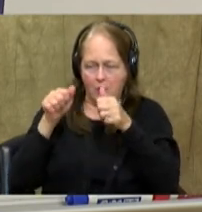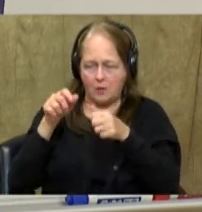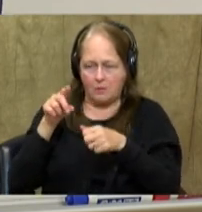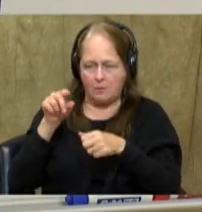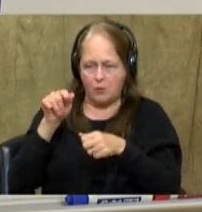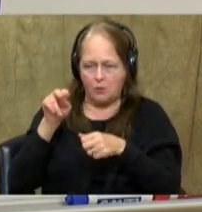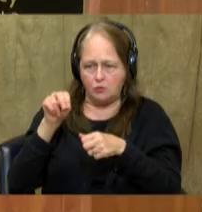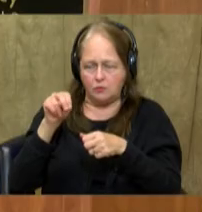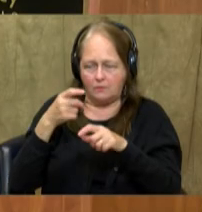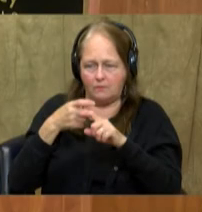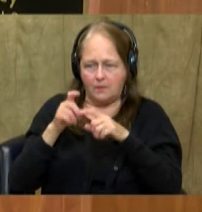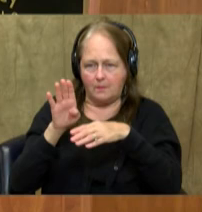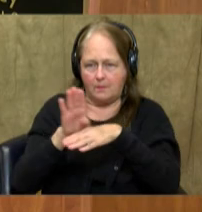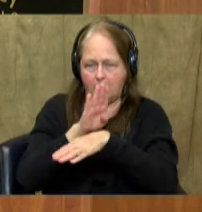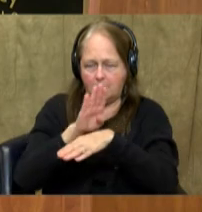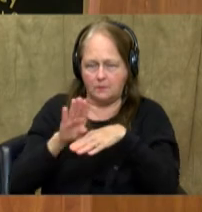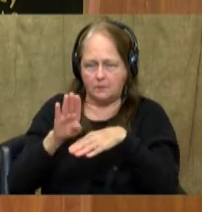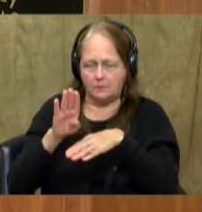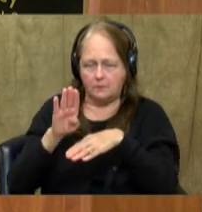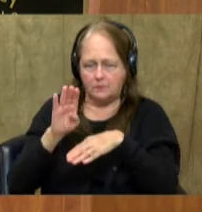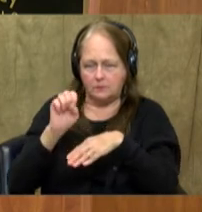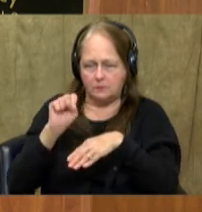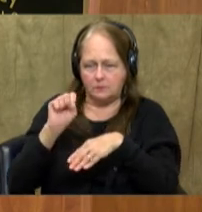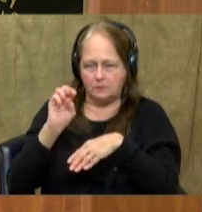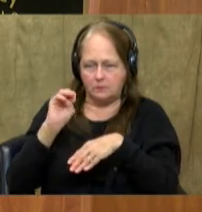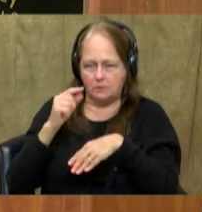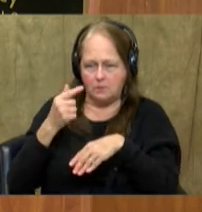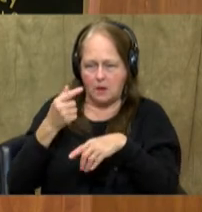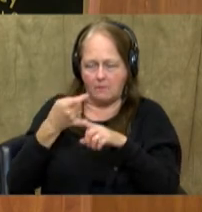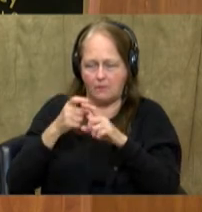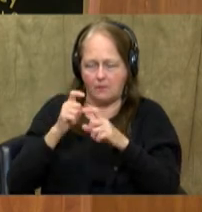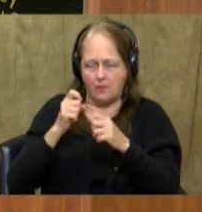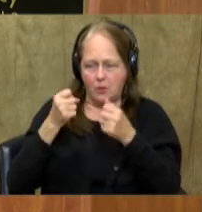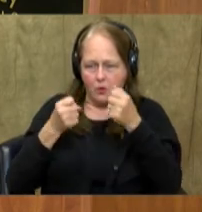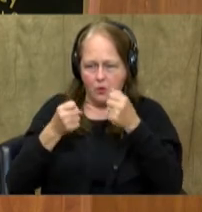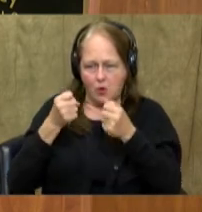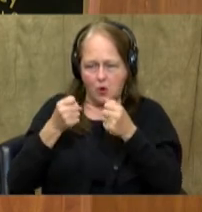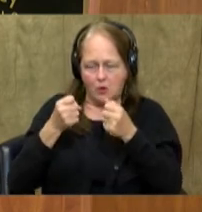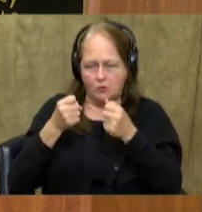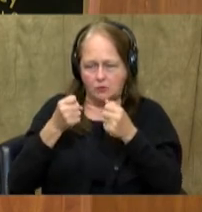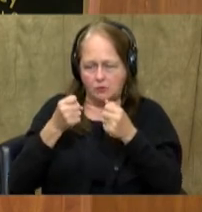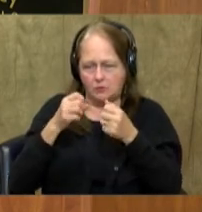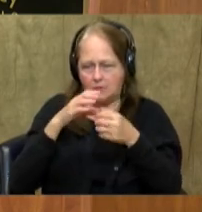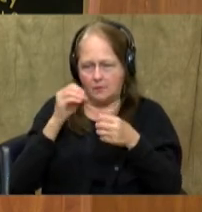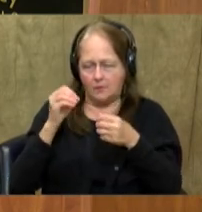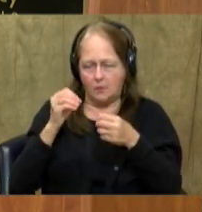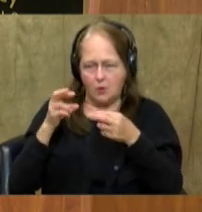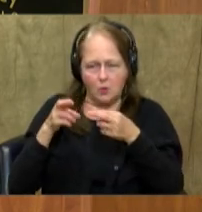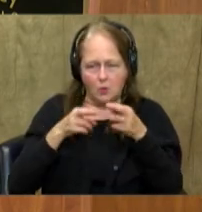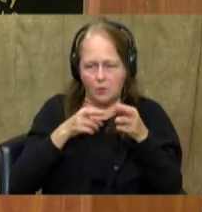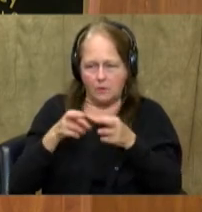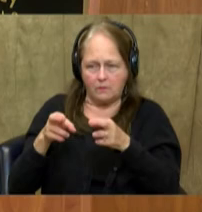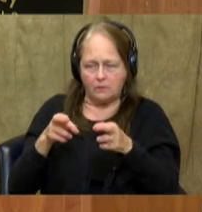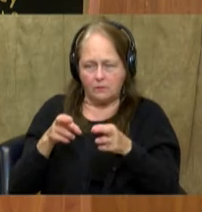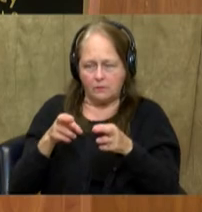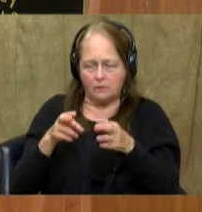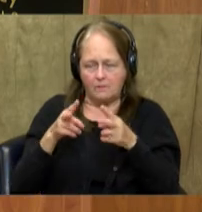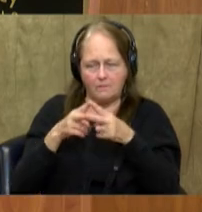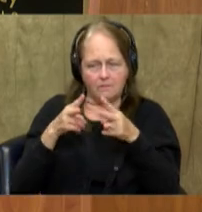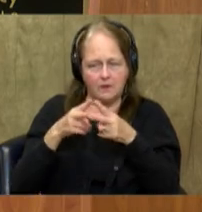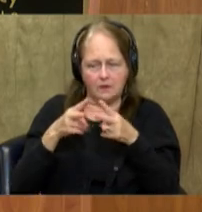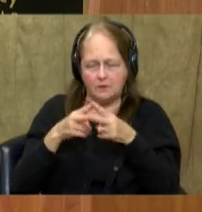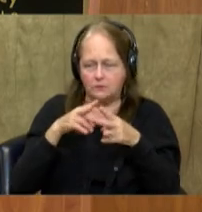factories, smog from the cars that are on the street. And many of the rivers in India are